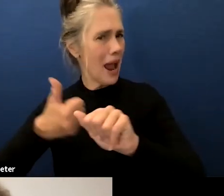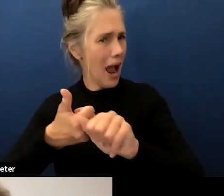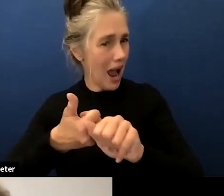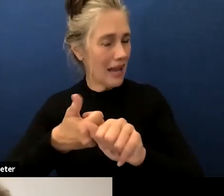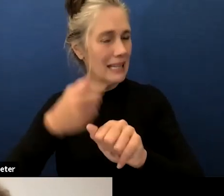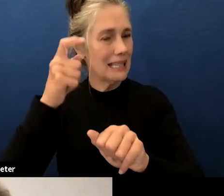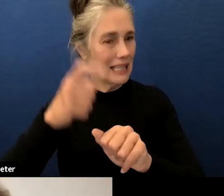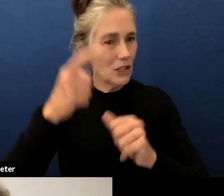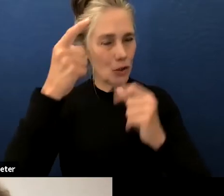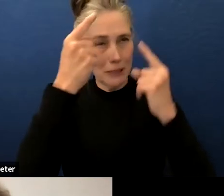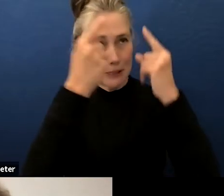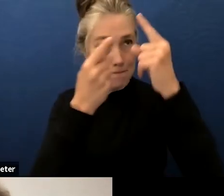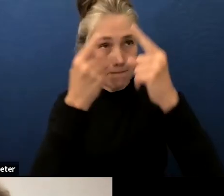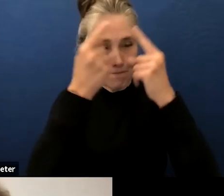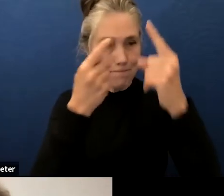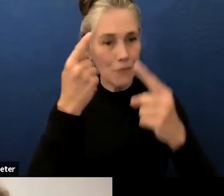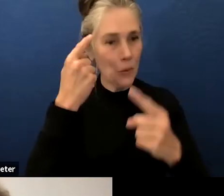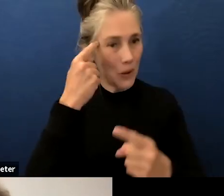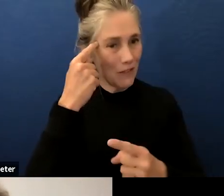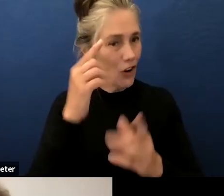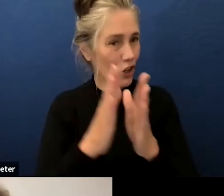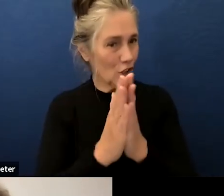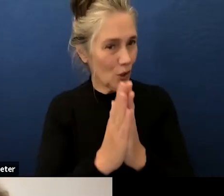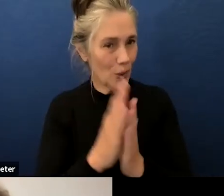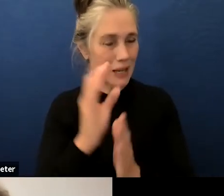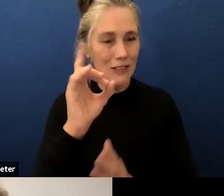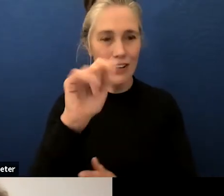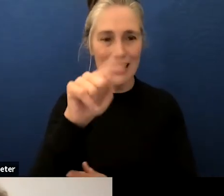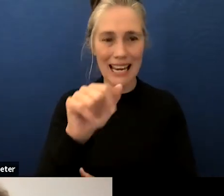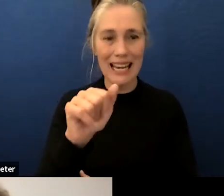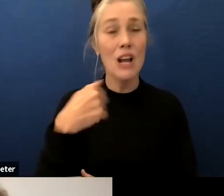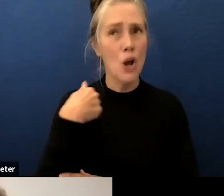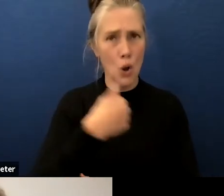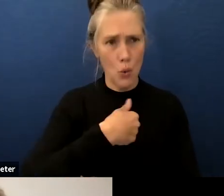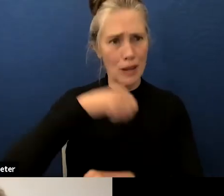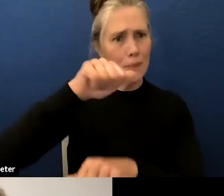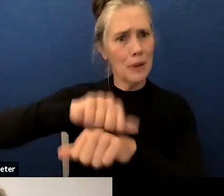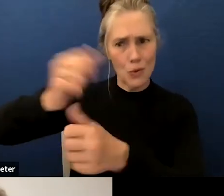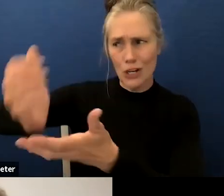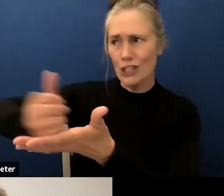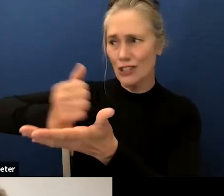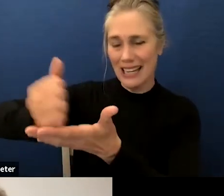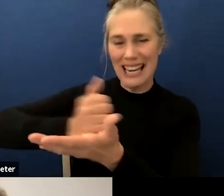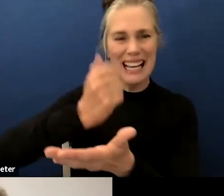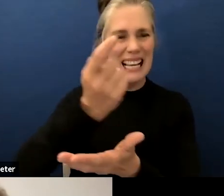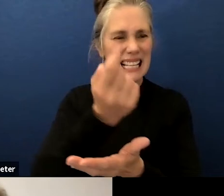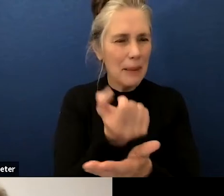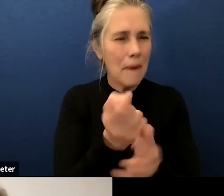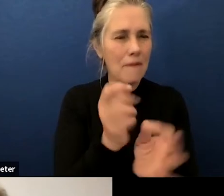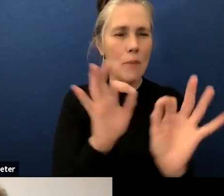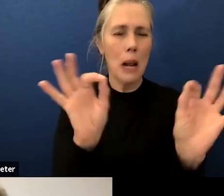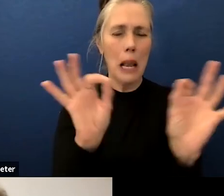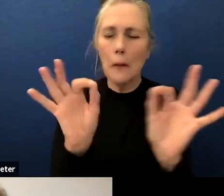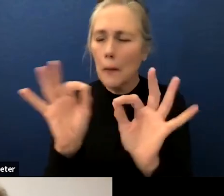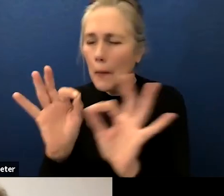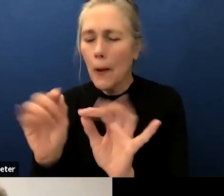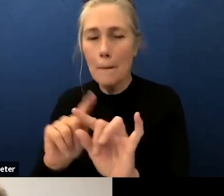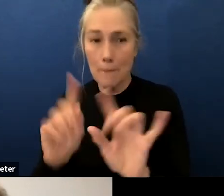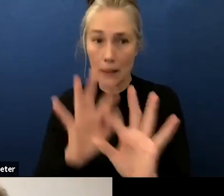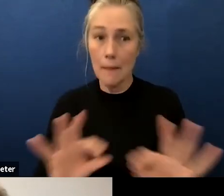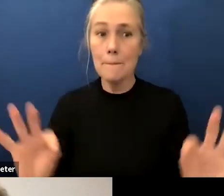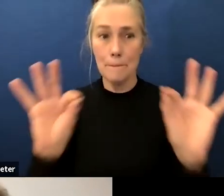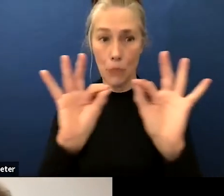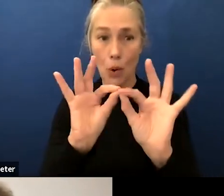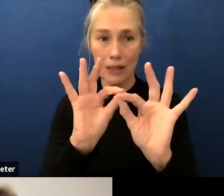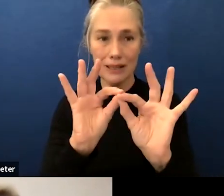requests we have been sort of working on those some of them were somewhat granular but they are important ones so I do want to acknowledge and